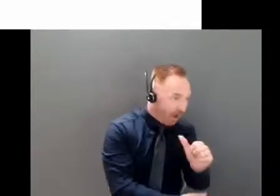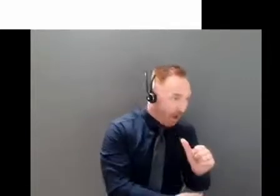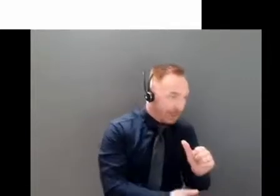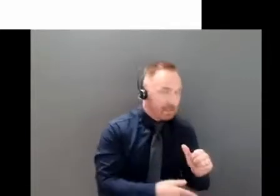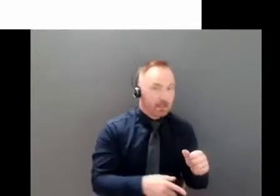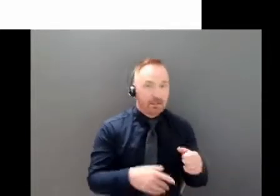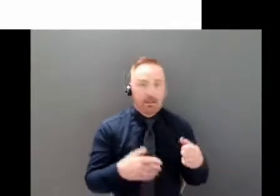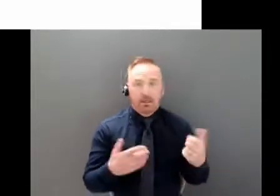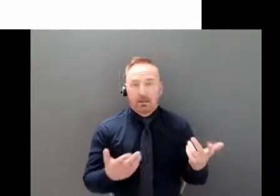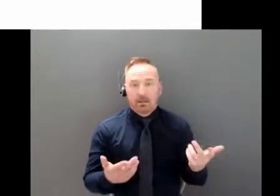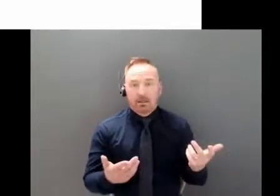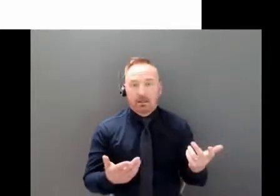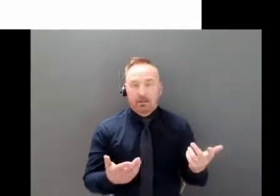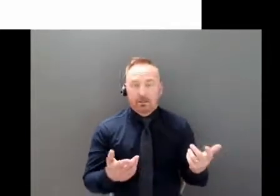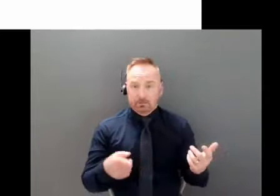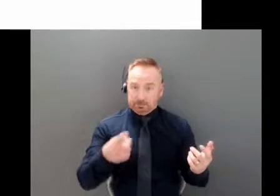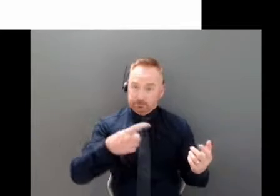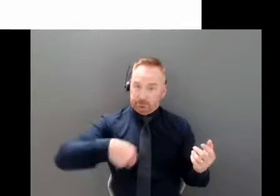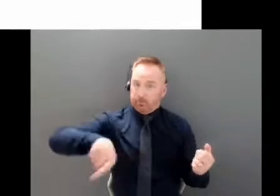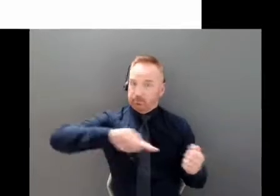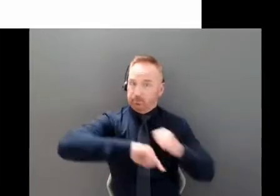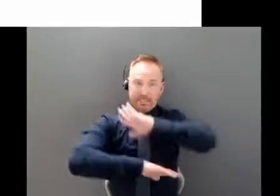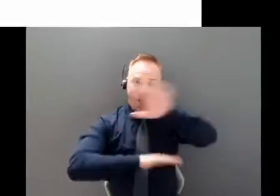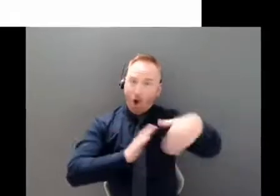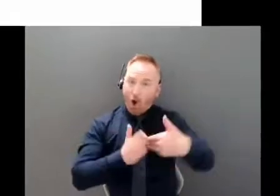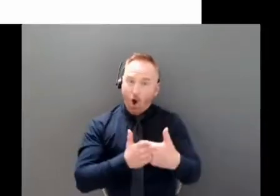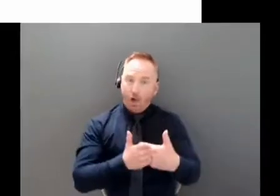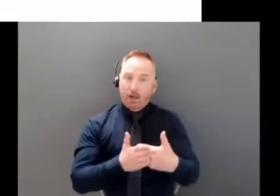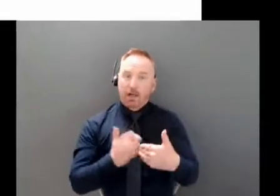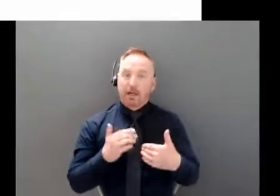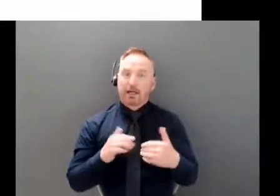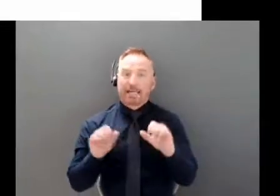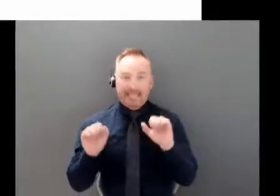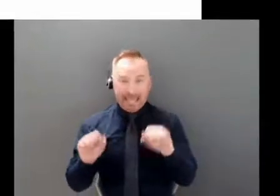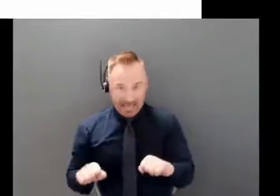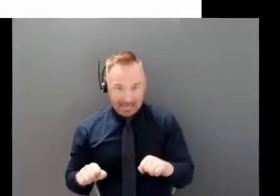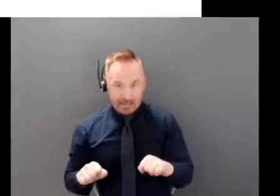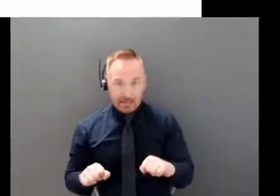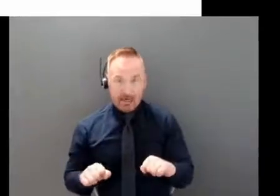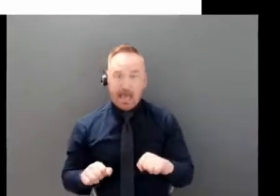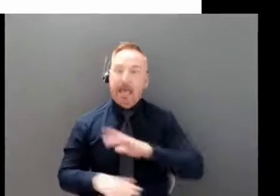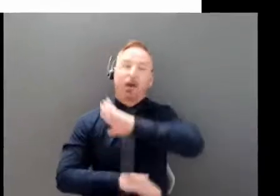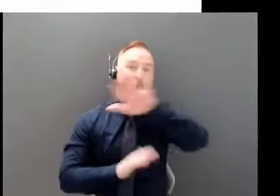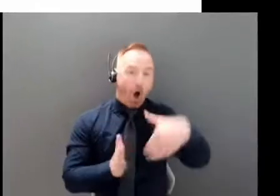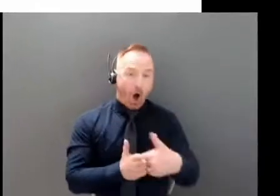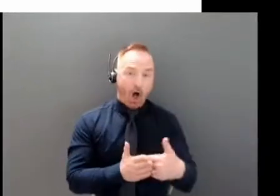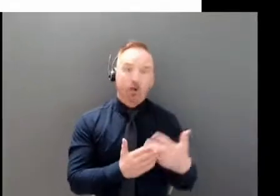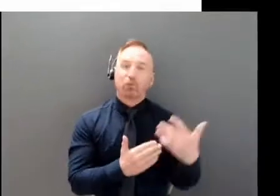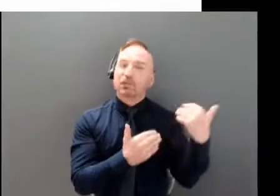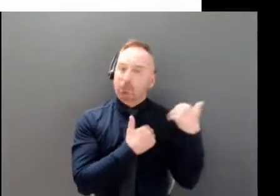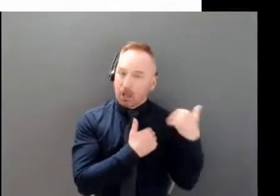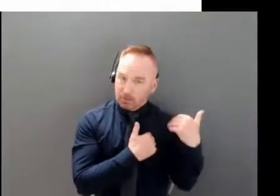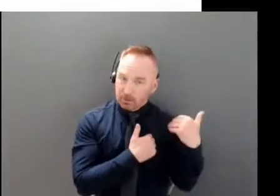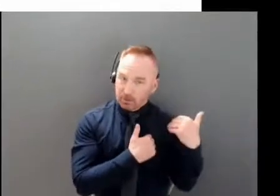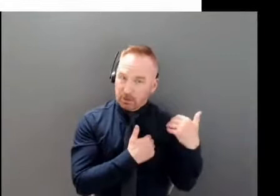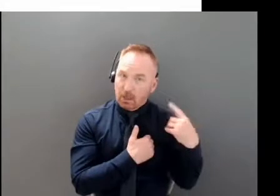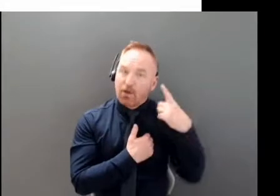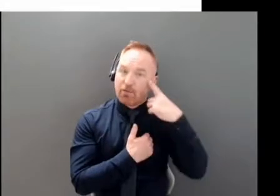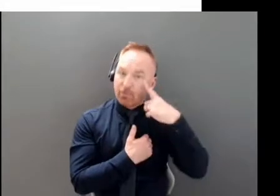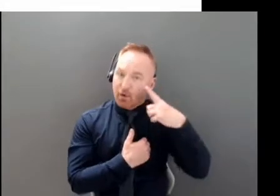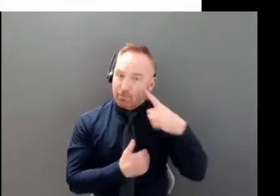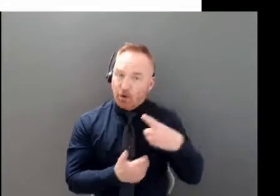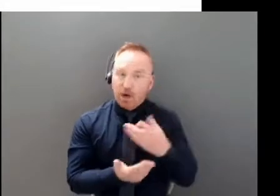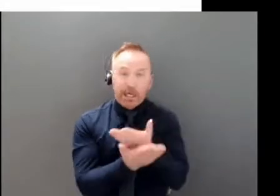ability and the responsibility to do this right now for the sake of all of us so keeping